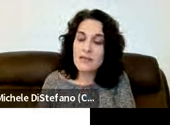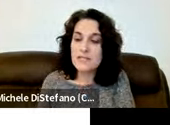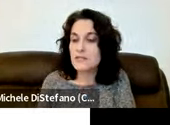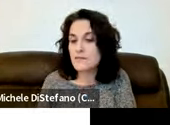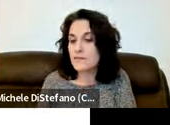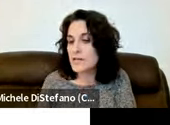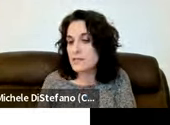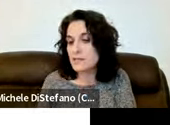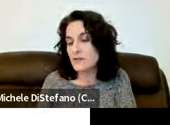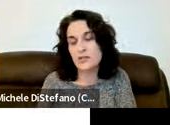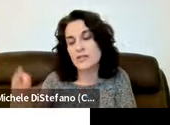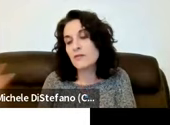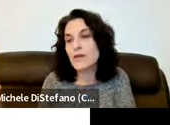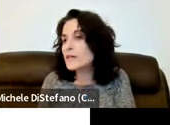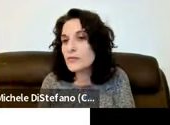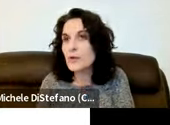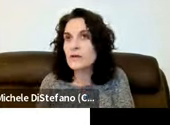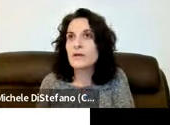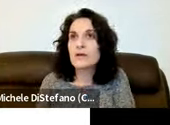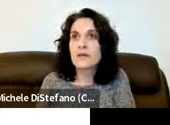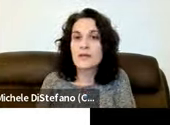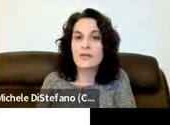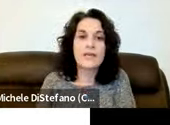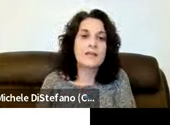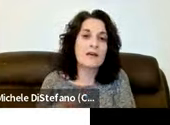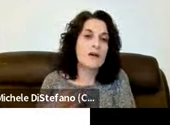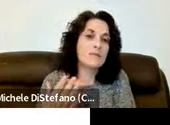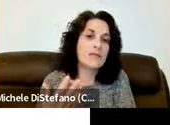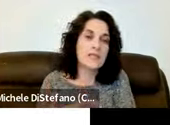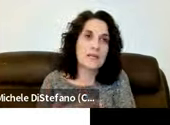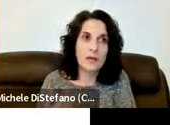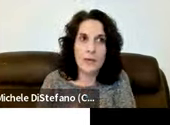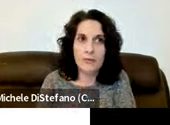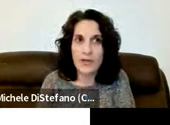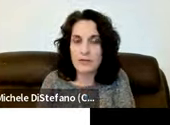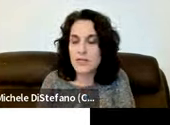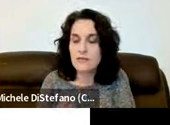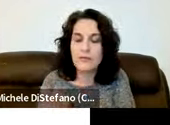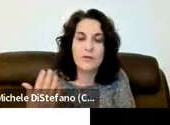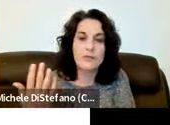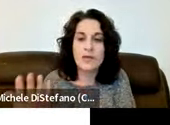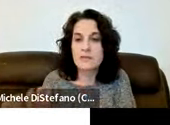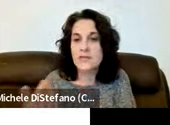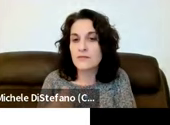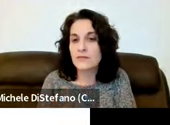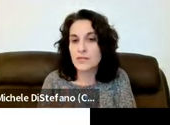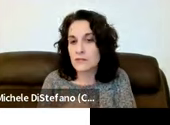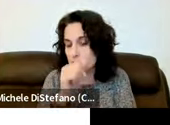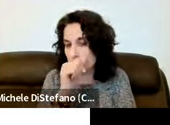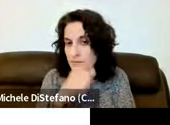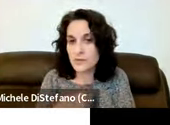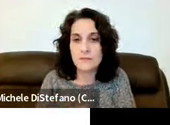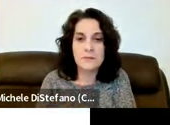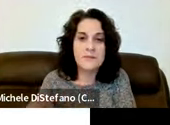and other assistive devices if you're just not ready for hearing aid um things that can help amplify your telephone television